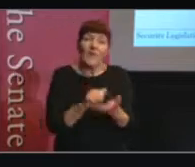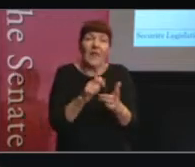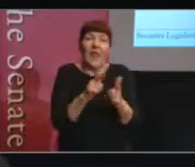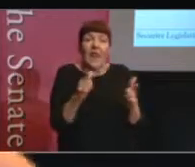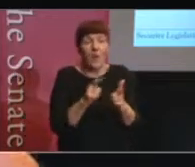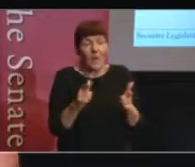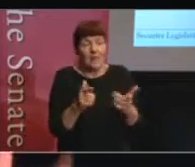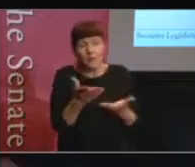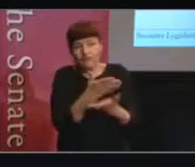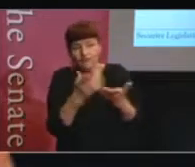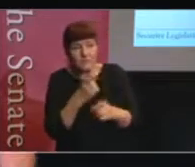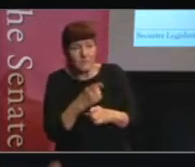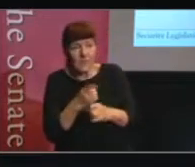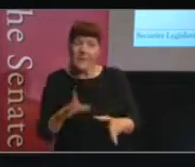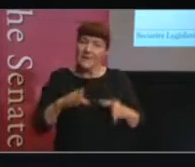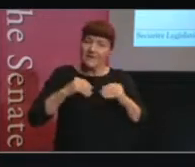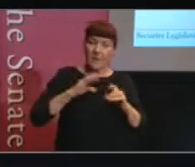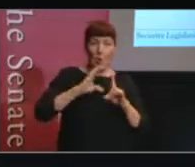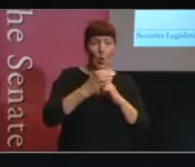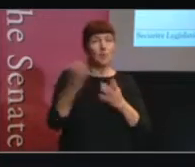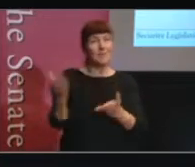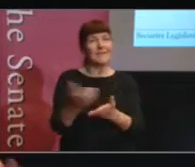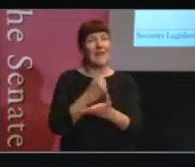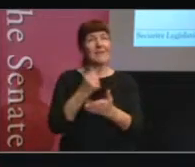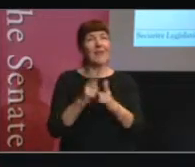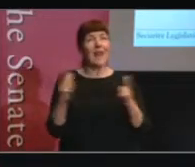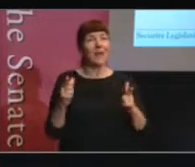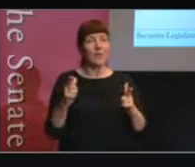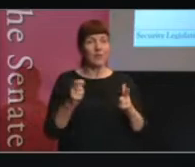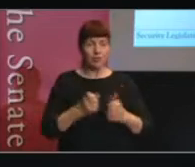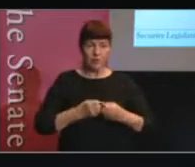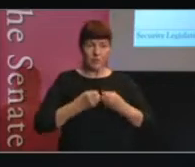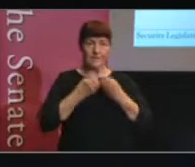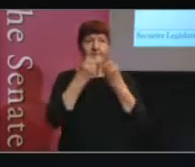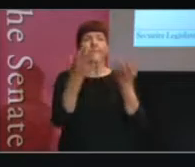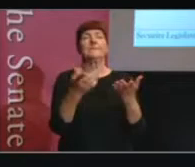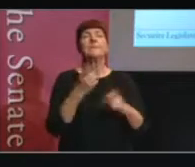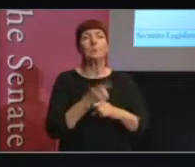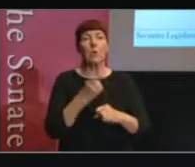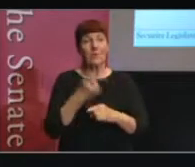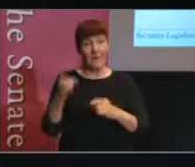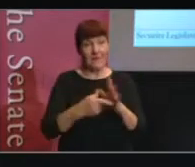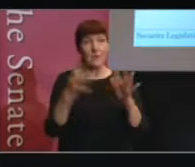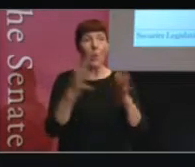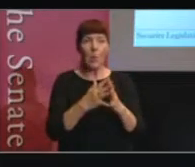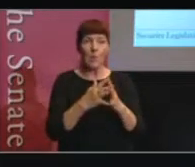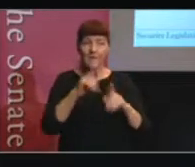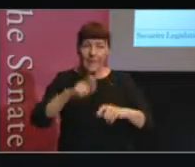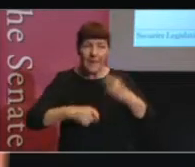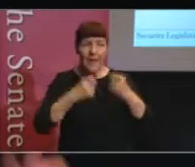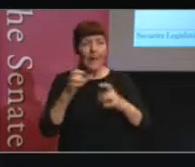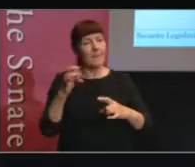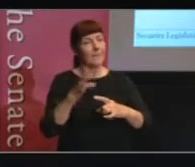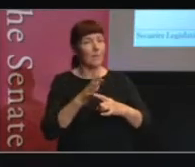the accepted culturally safe language to talk about these laws, and that became important in the